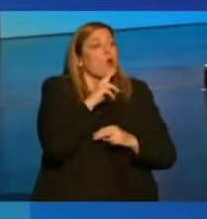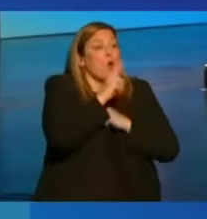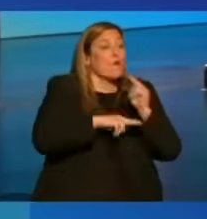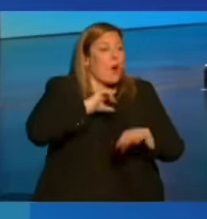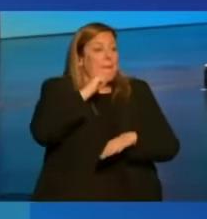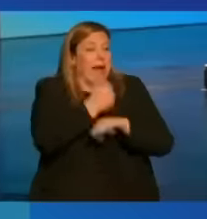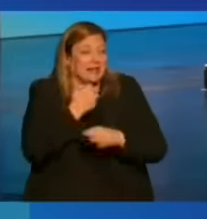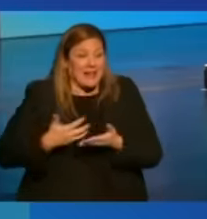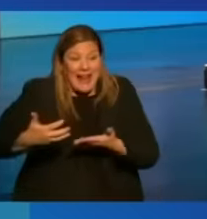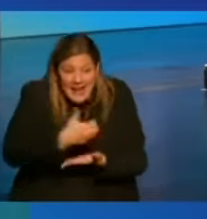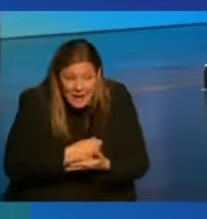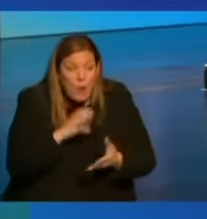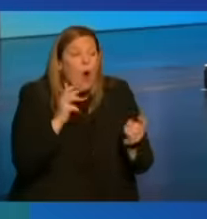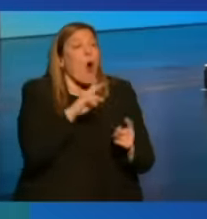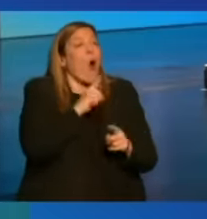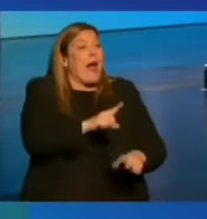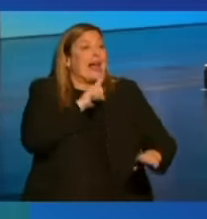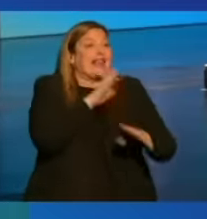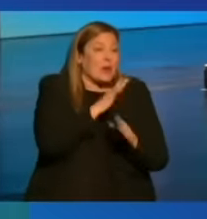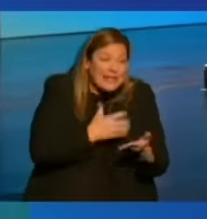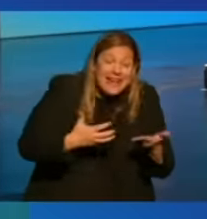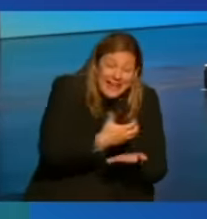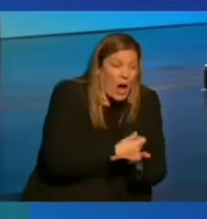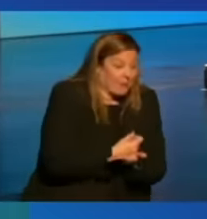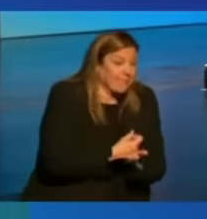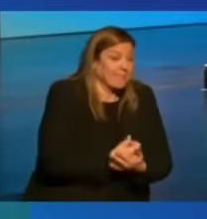basic income or guaranteed income.